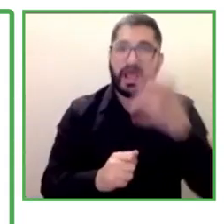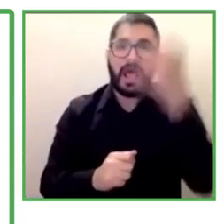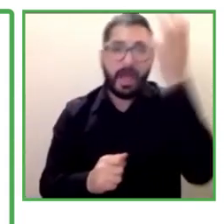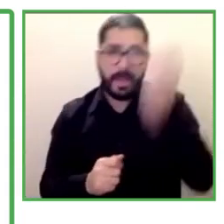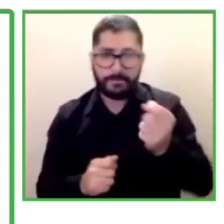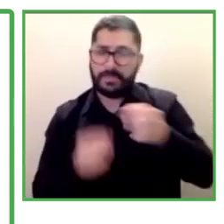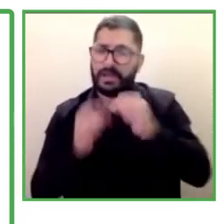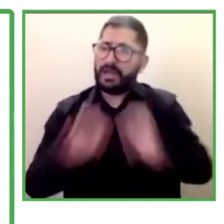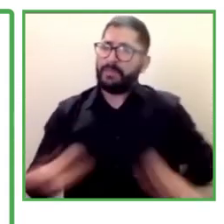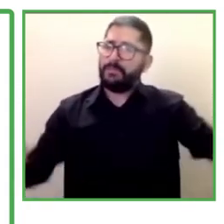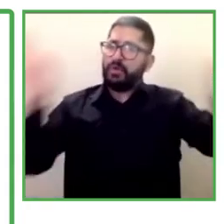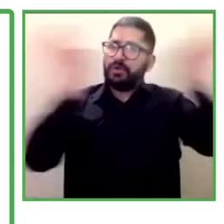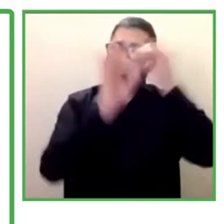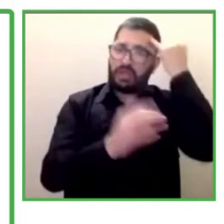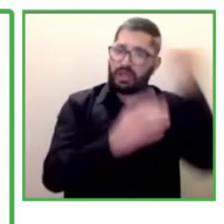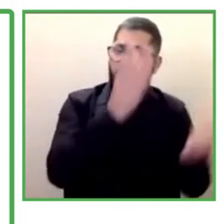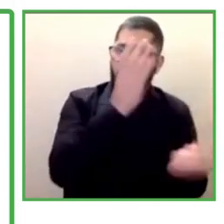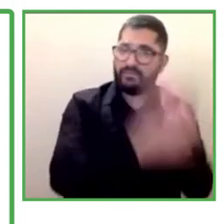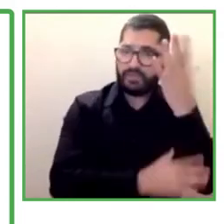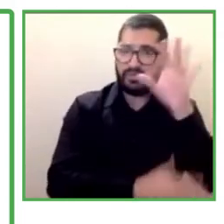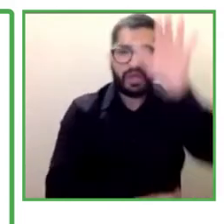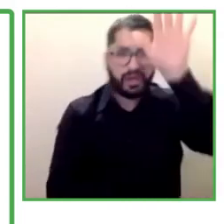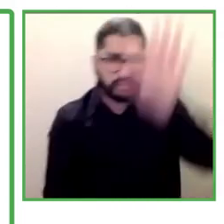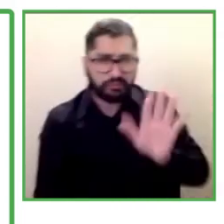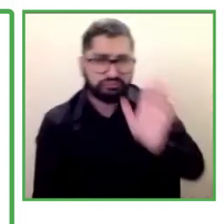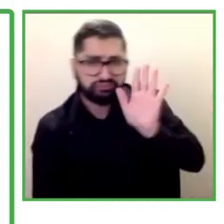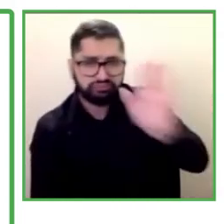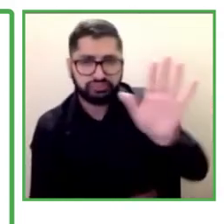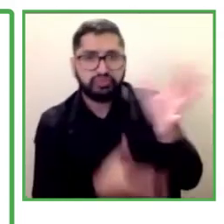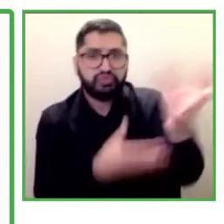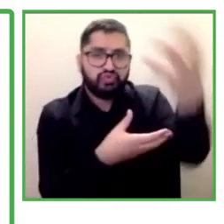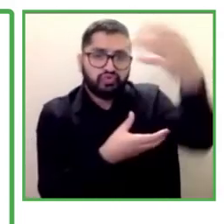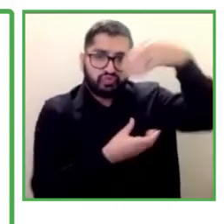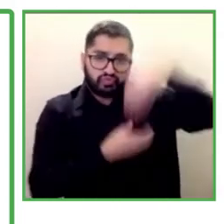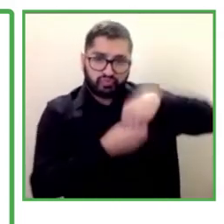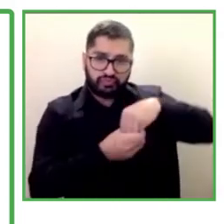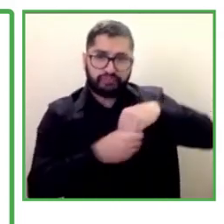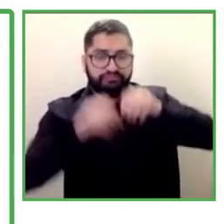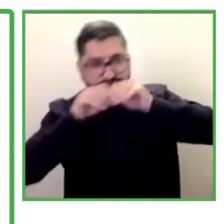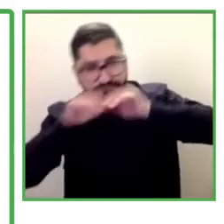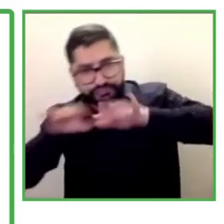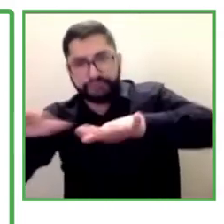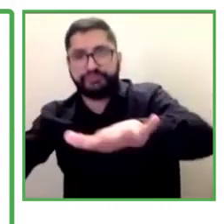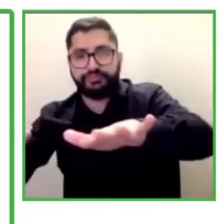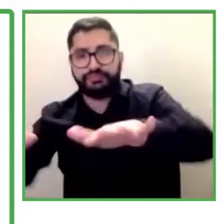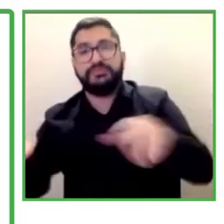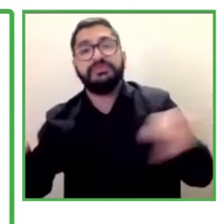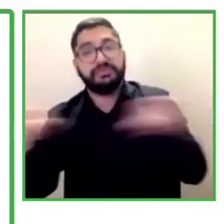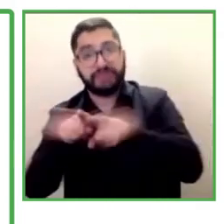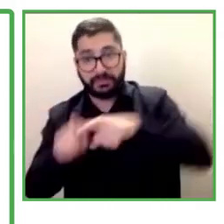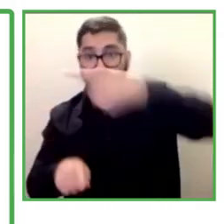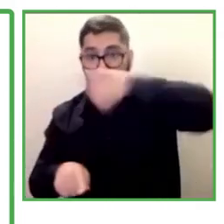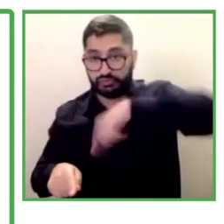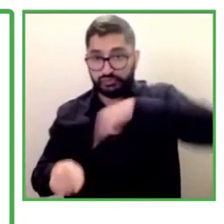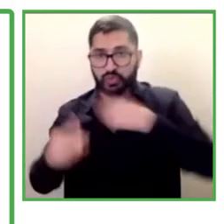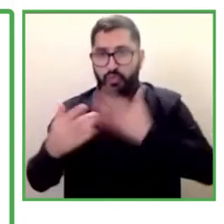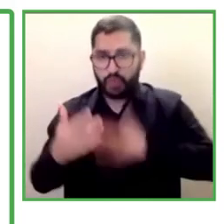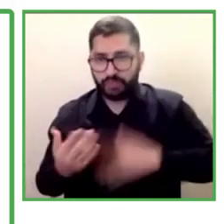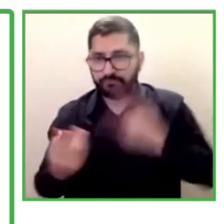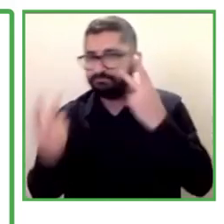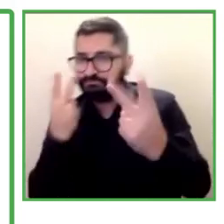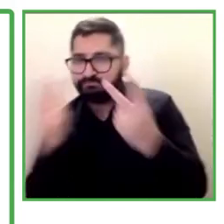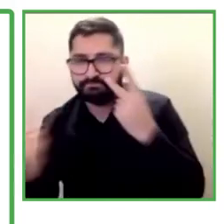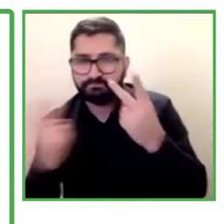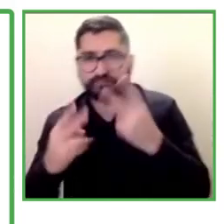innovative aspects. It has sustainability and replication features. And we were talking